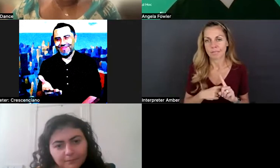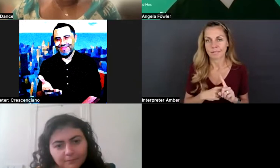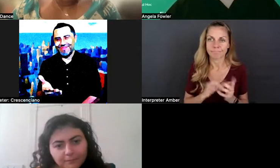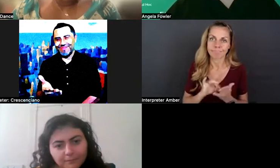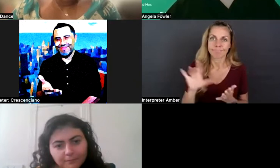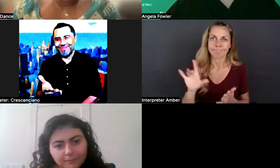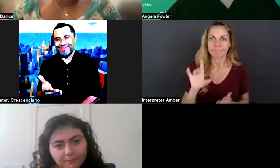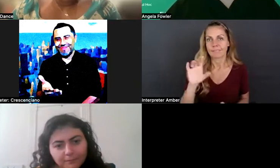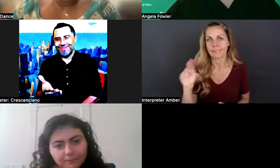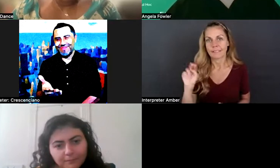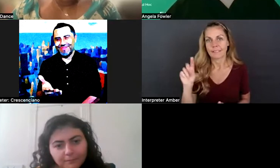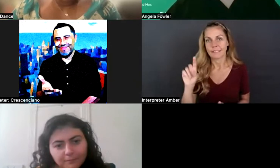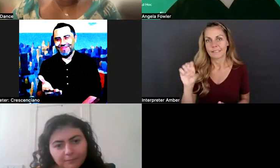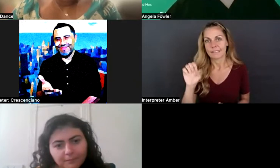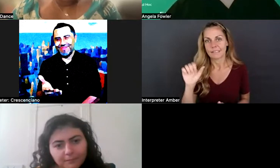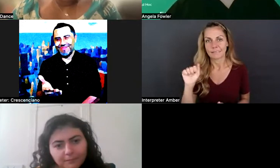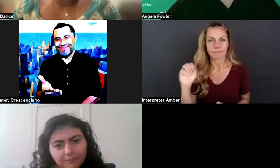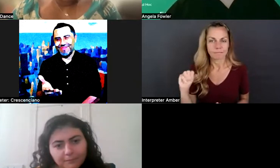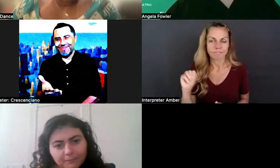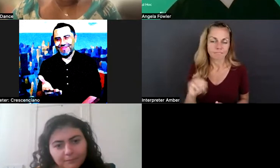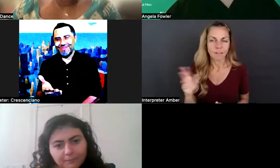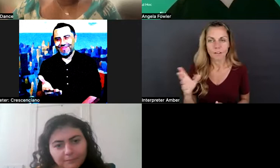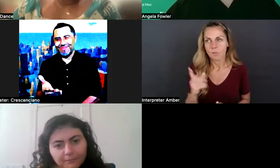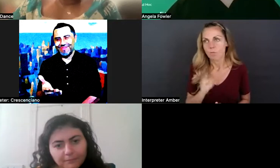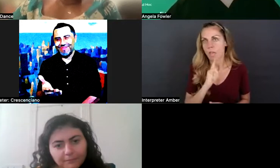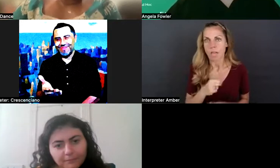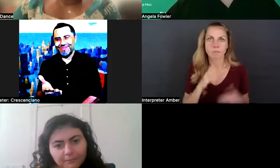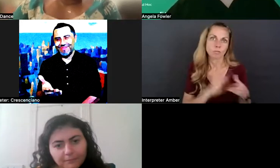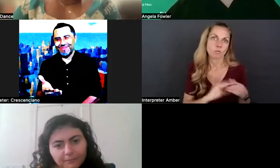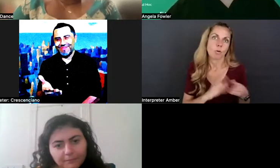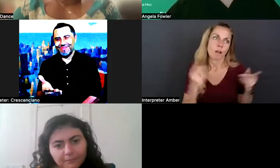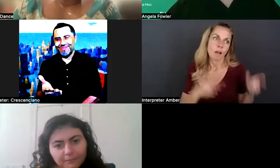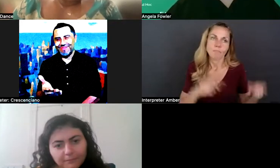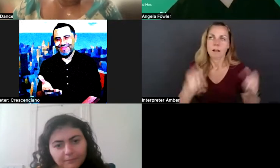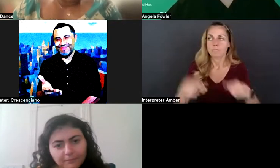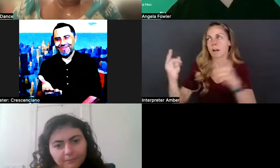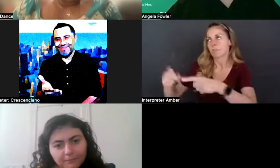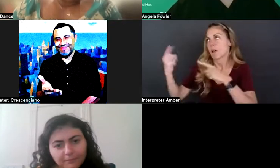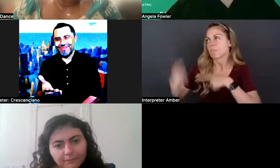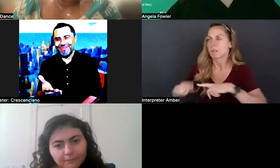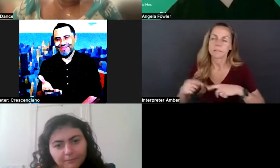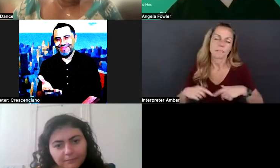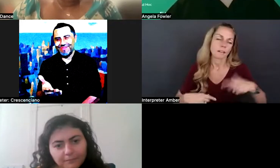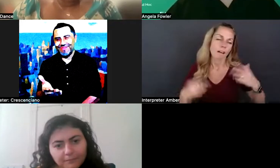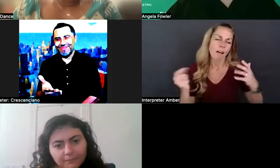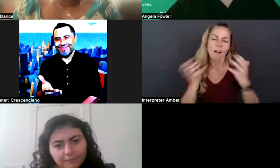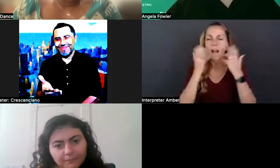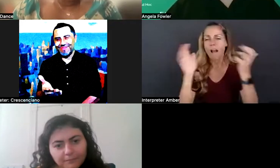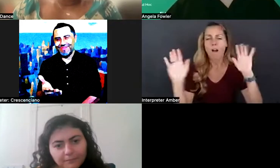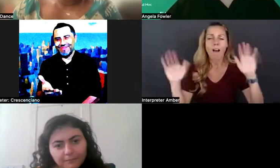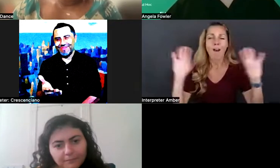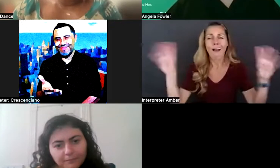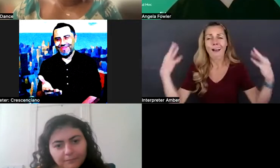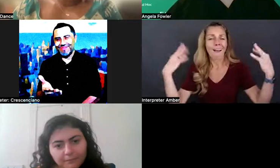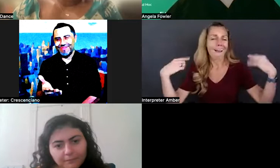stories everywhere about, about corporations and firms and organizations shouting from the rooftops about, about the optics of